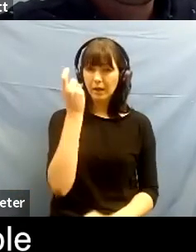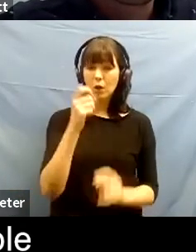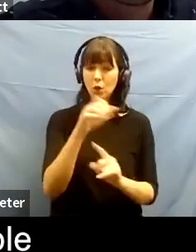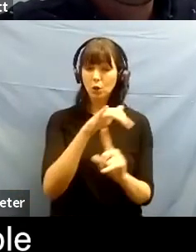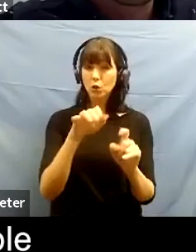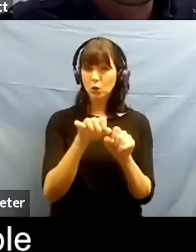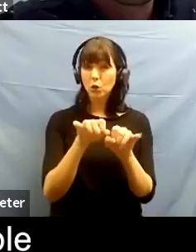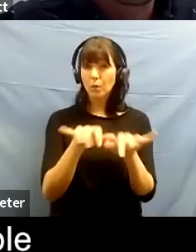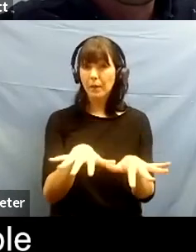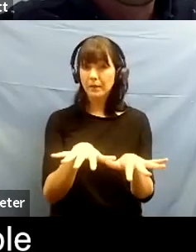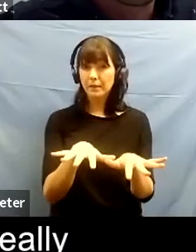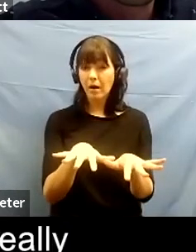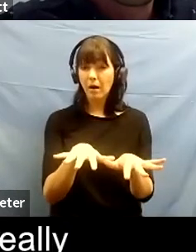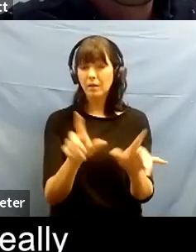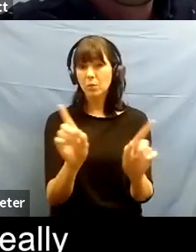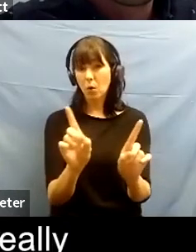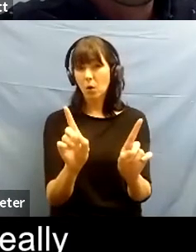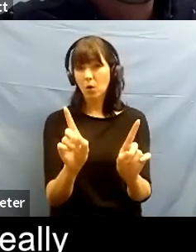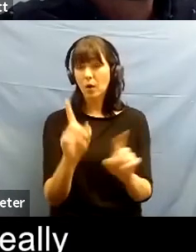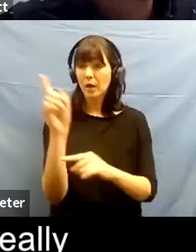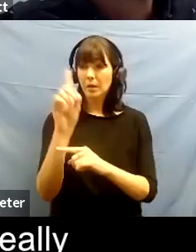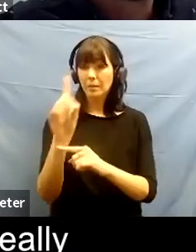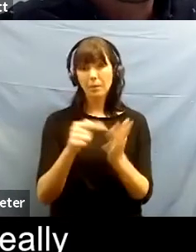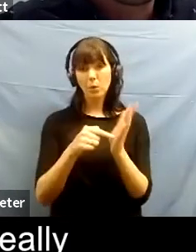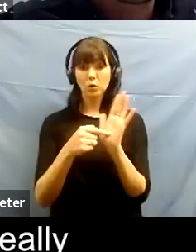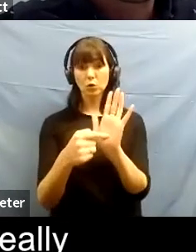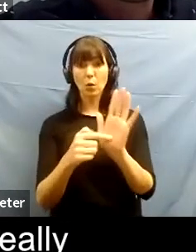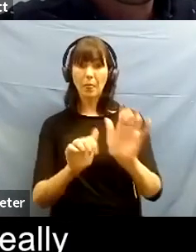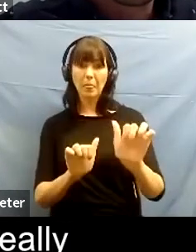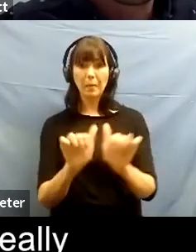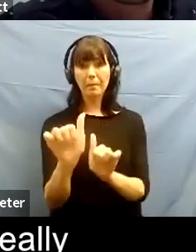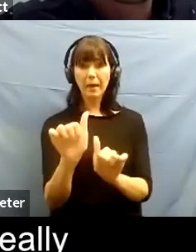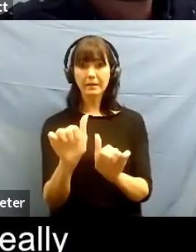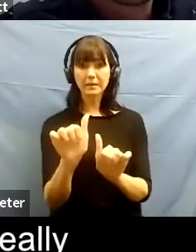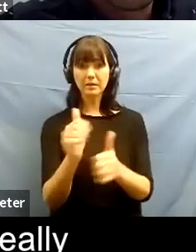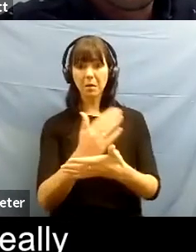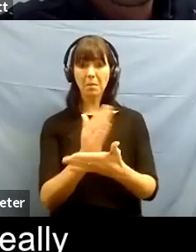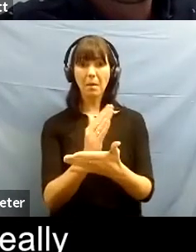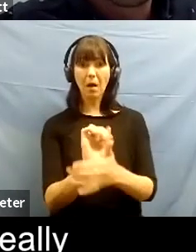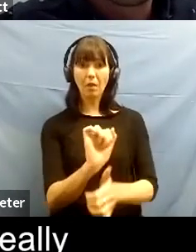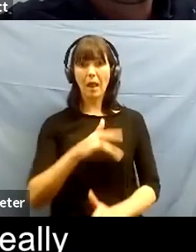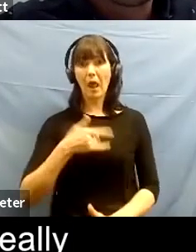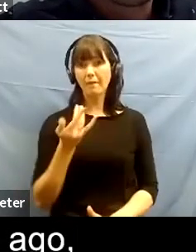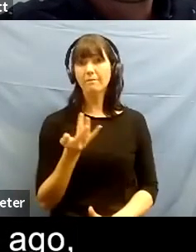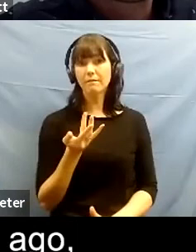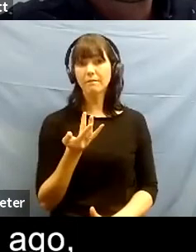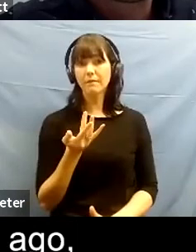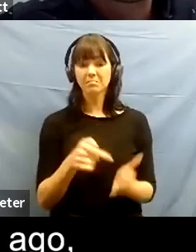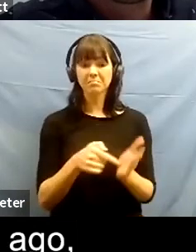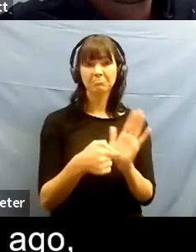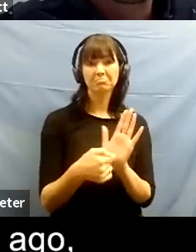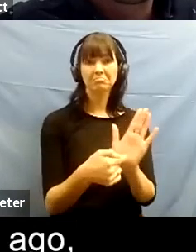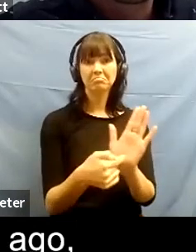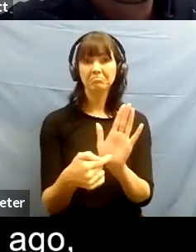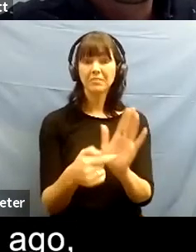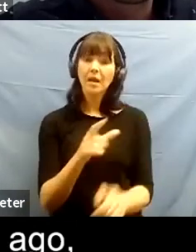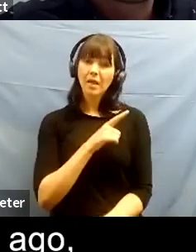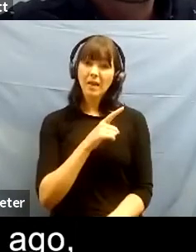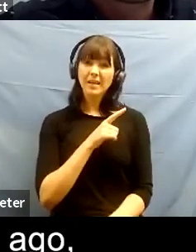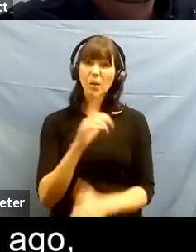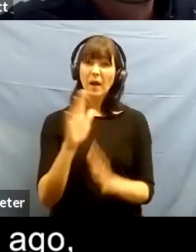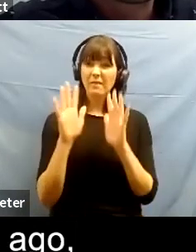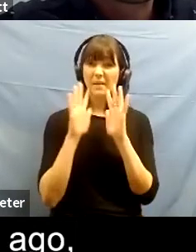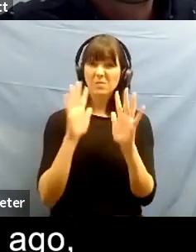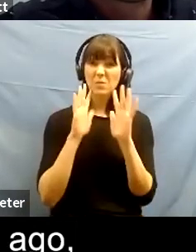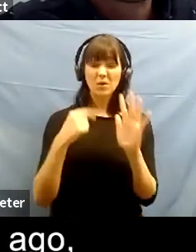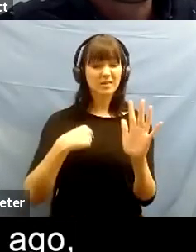the best part of their life forward no one's going to put what's really happening on the worst stages i mean it's why i came off of facebook years ago